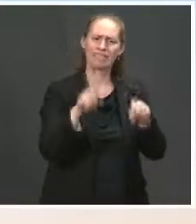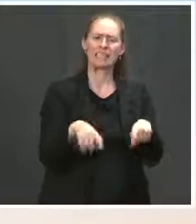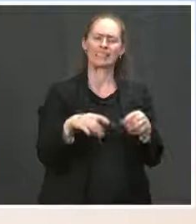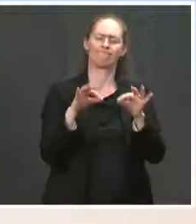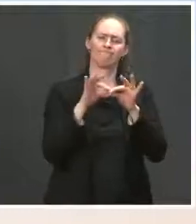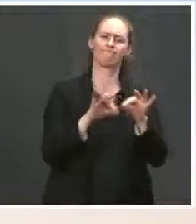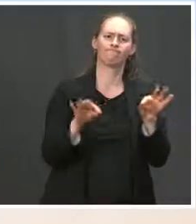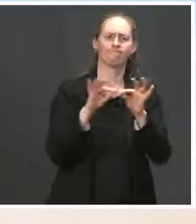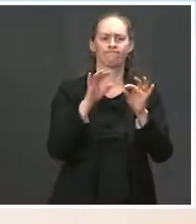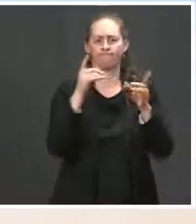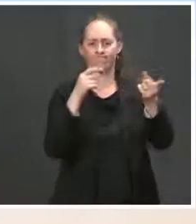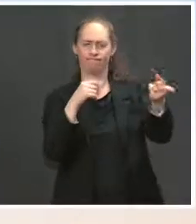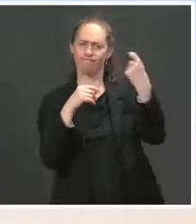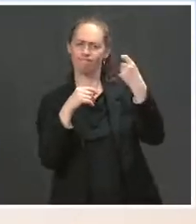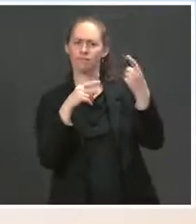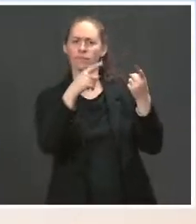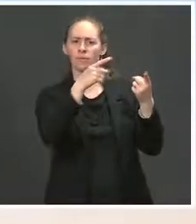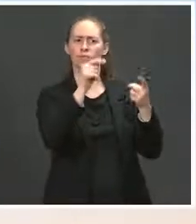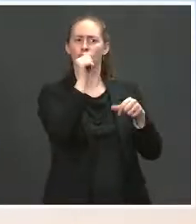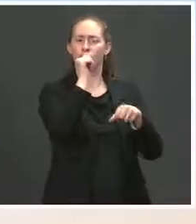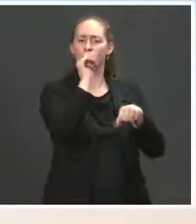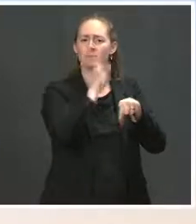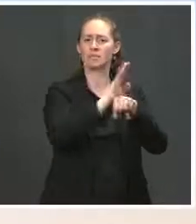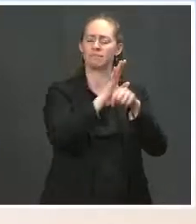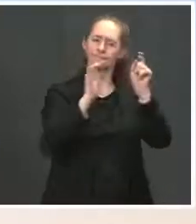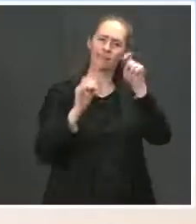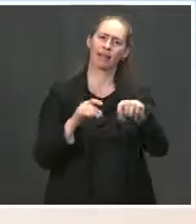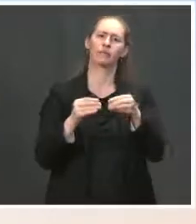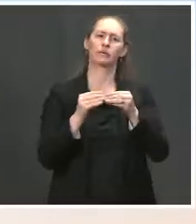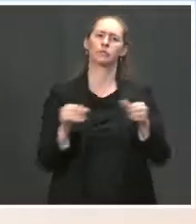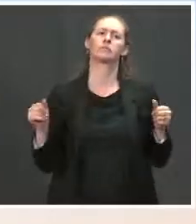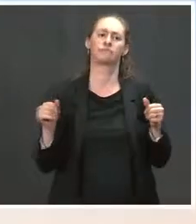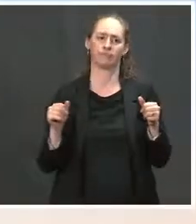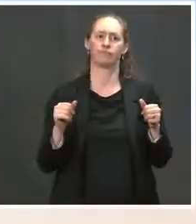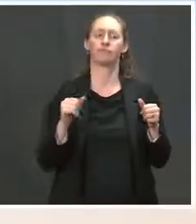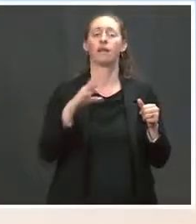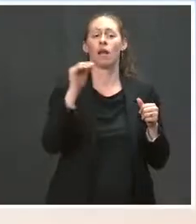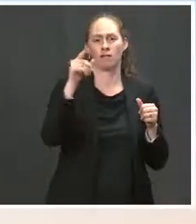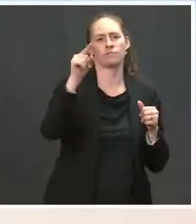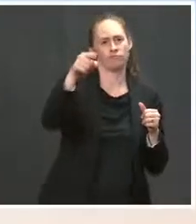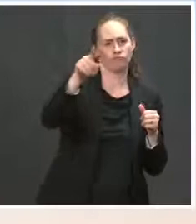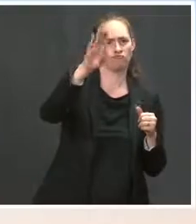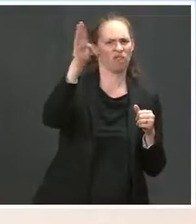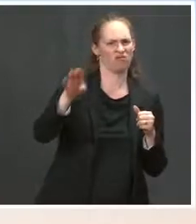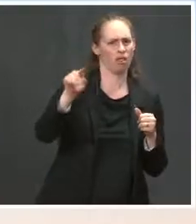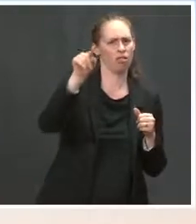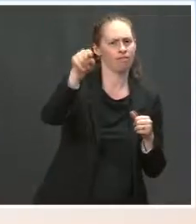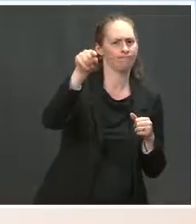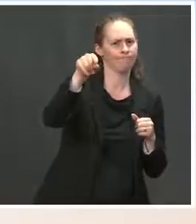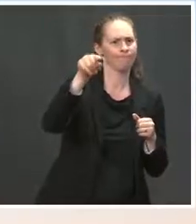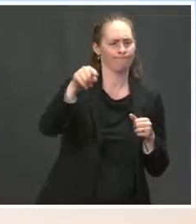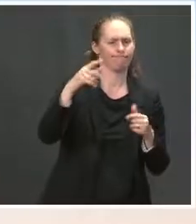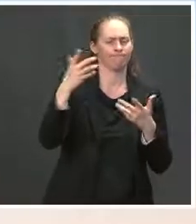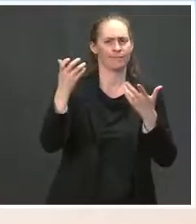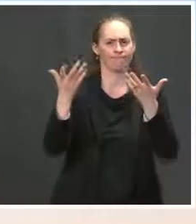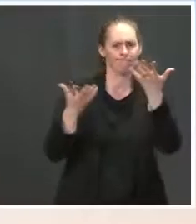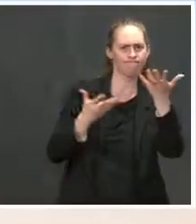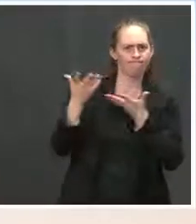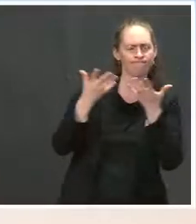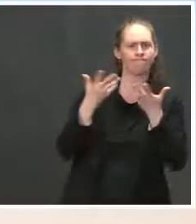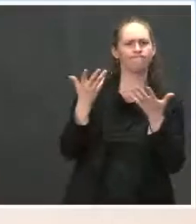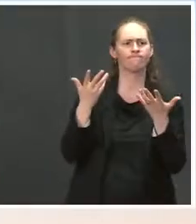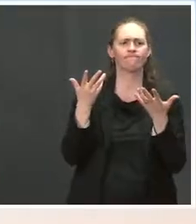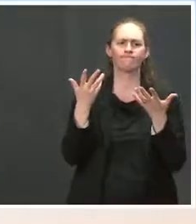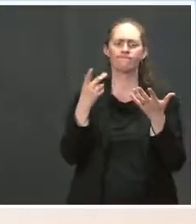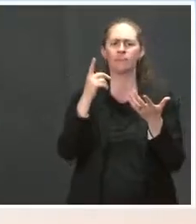We look forward to continuing to work with Brazil, to continuing the dialogue, and we feel that his announcement yesterday was a good step forward.